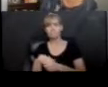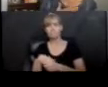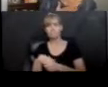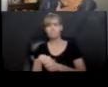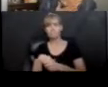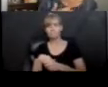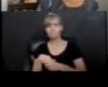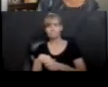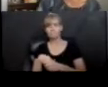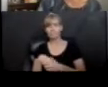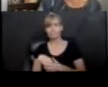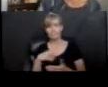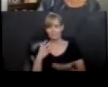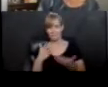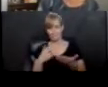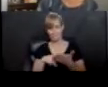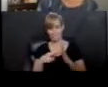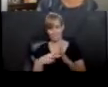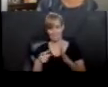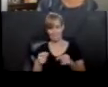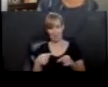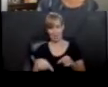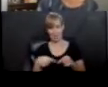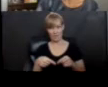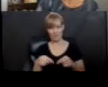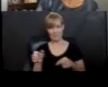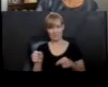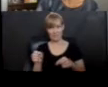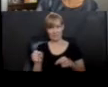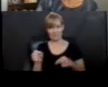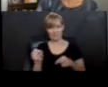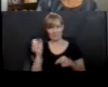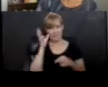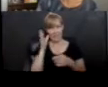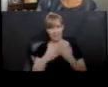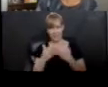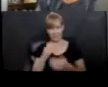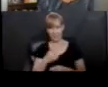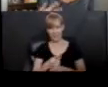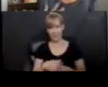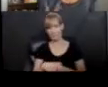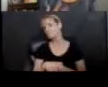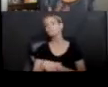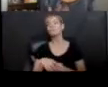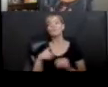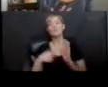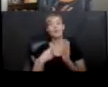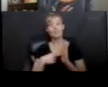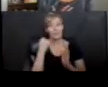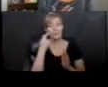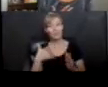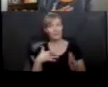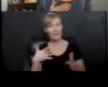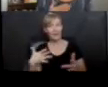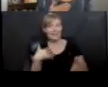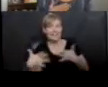Right? Might be feeling a little nervous. Right? So lots of times, if you feel excited, your body feels a certain